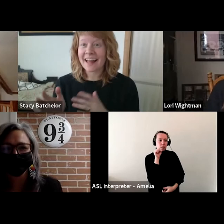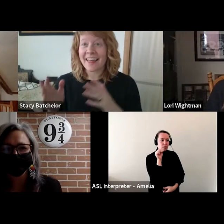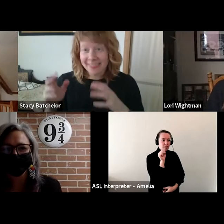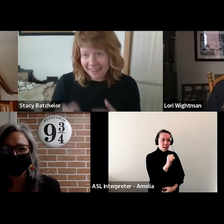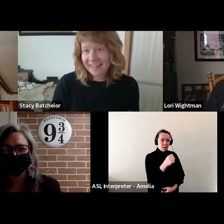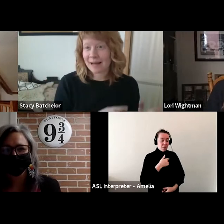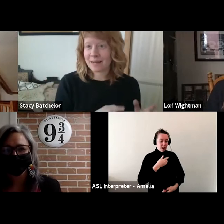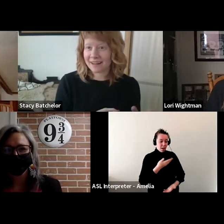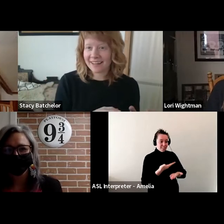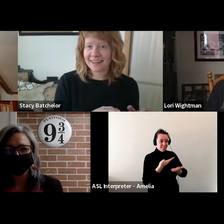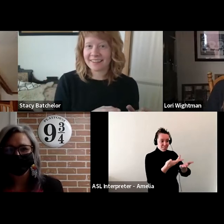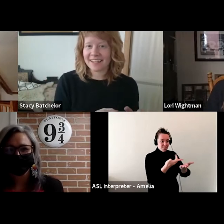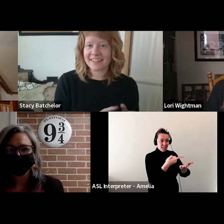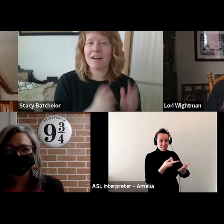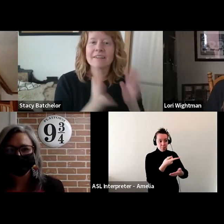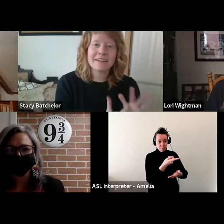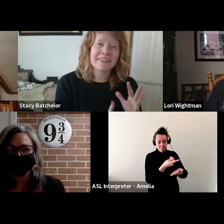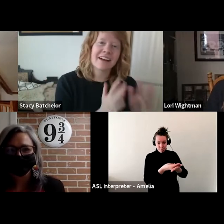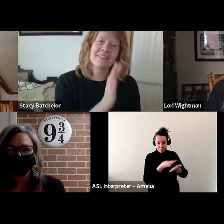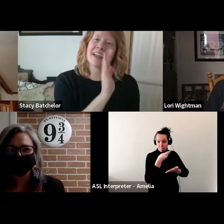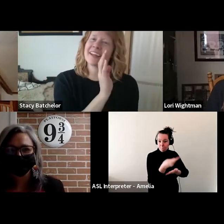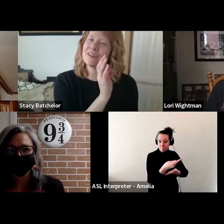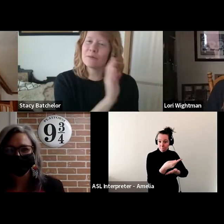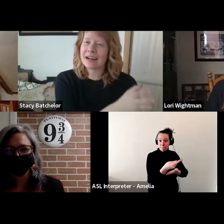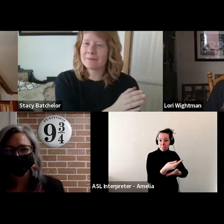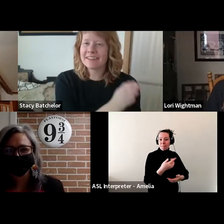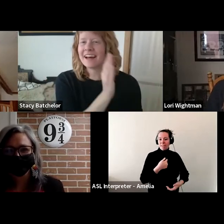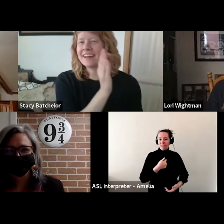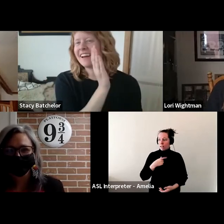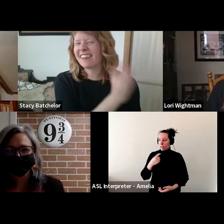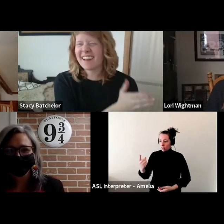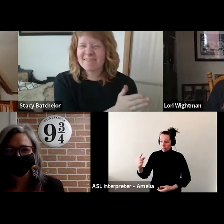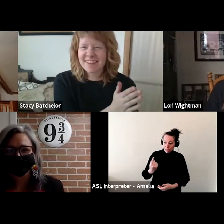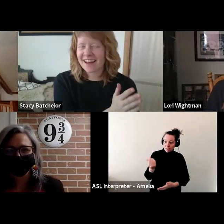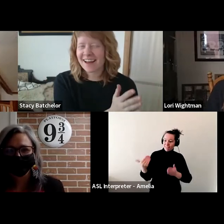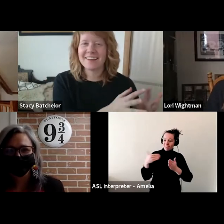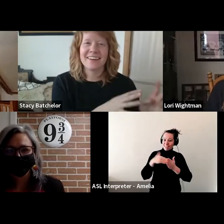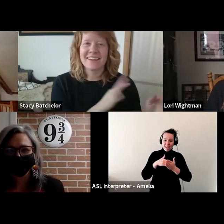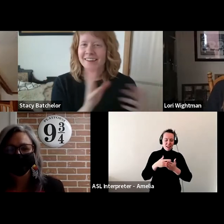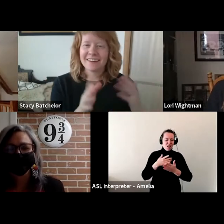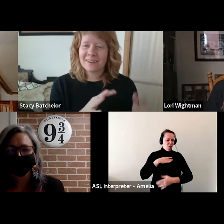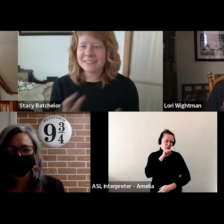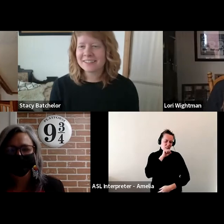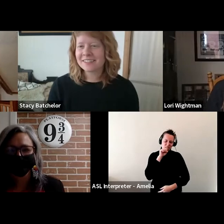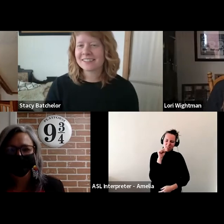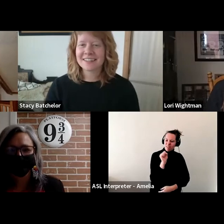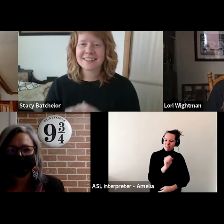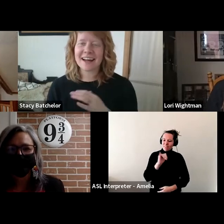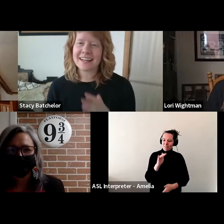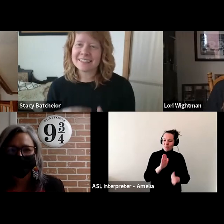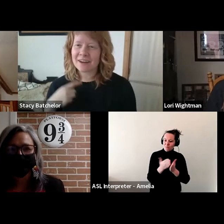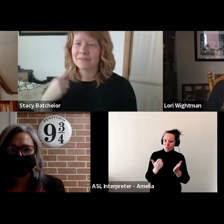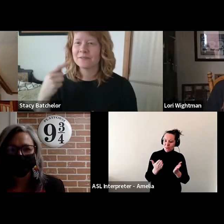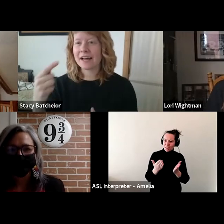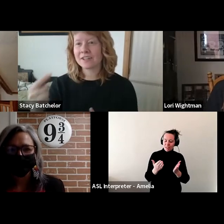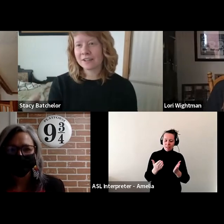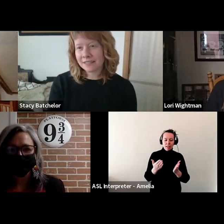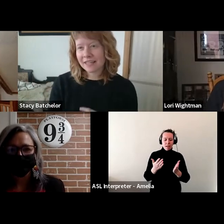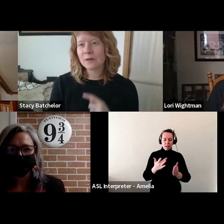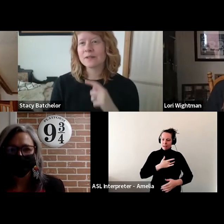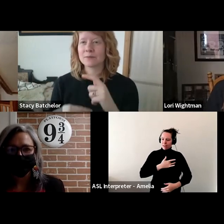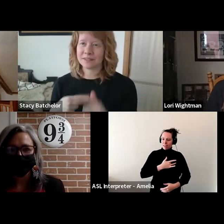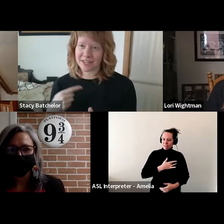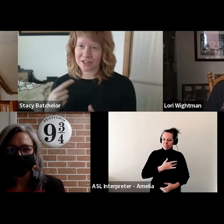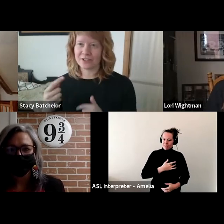book and then they come back in and they say, Oh, that like you recommended that. And I love that. And, you know, it's just, I guess that, that